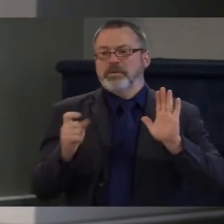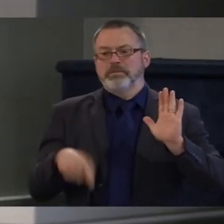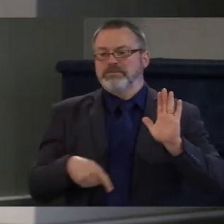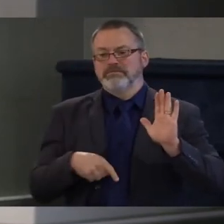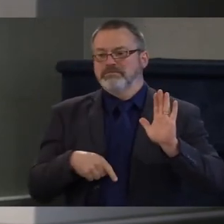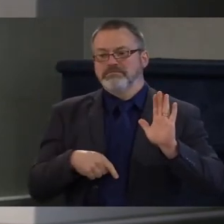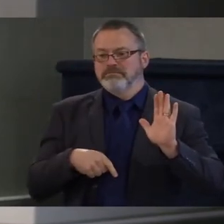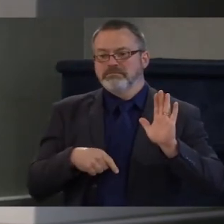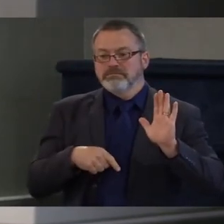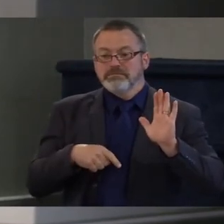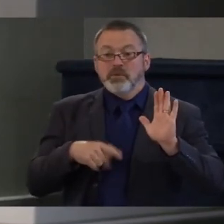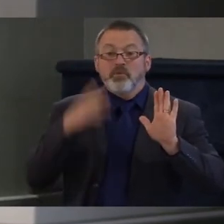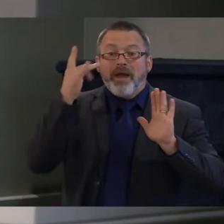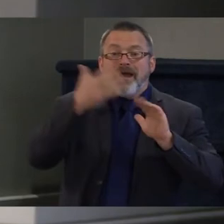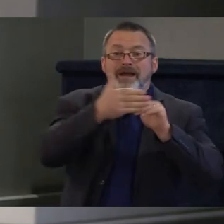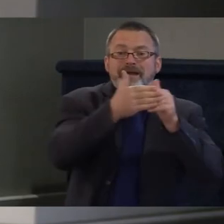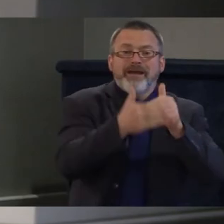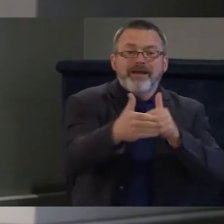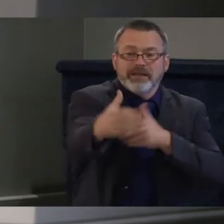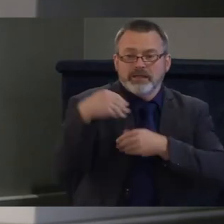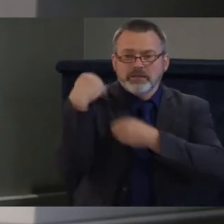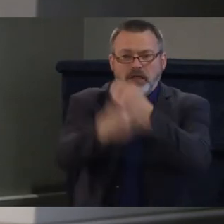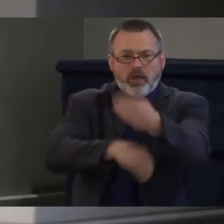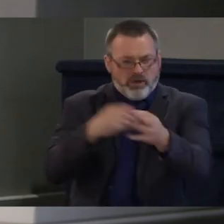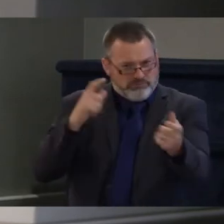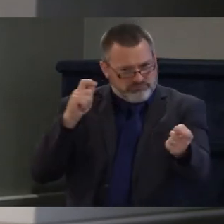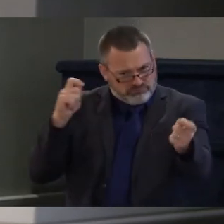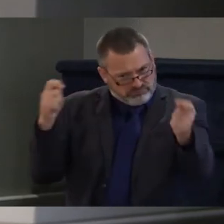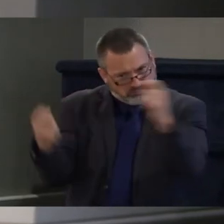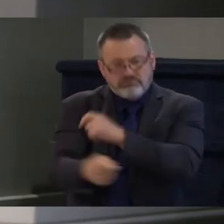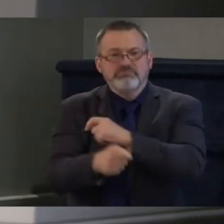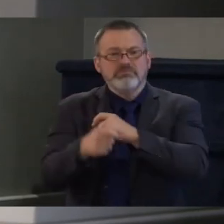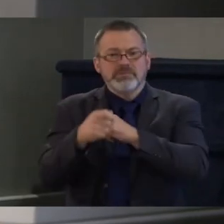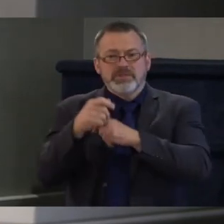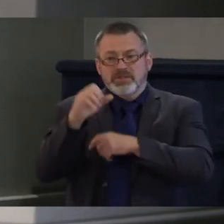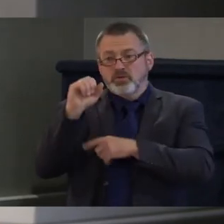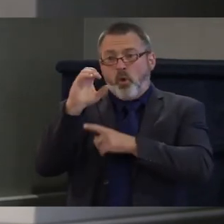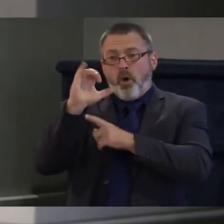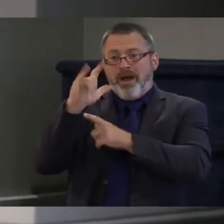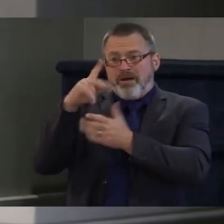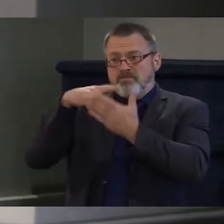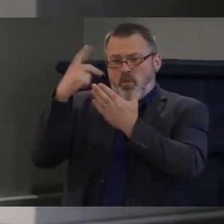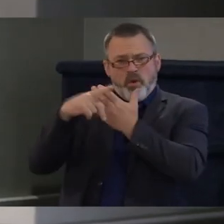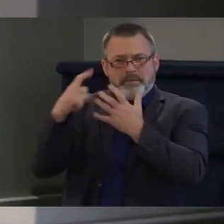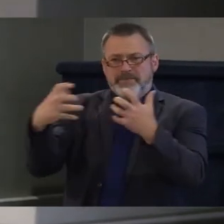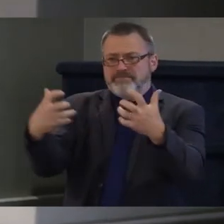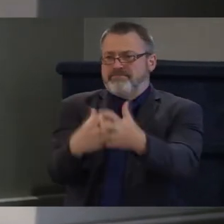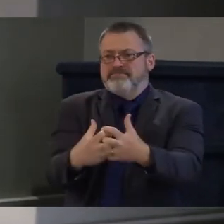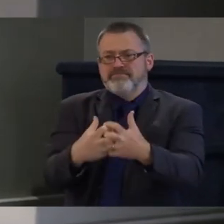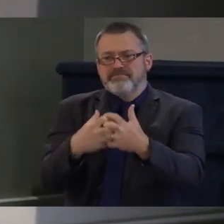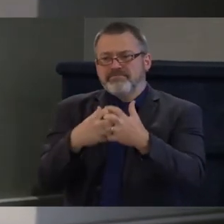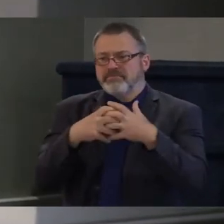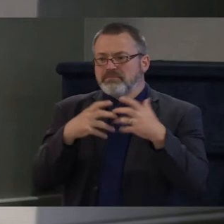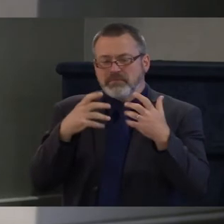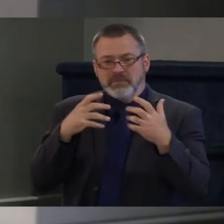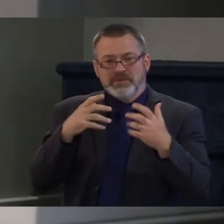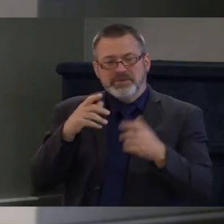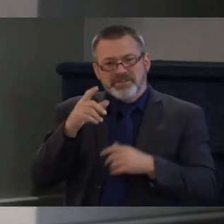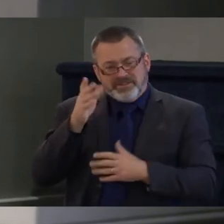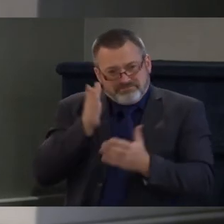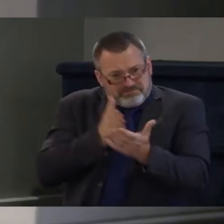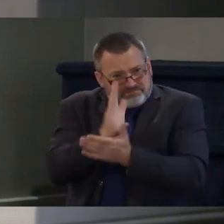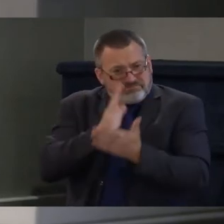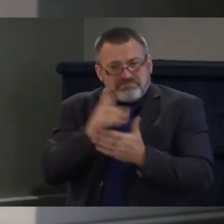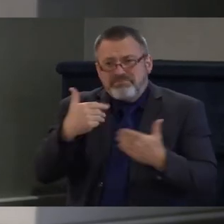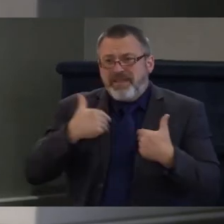there are support services available that it is okay and as lieutenant governor i